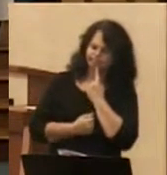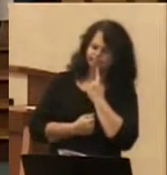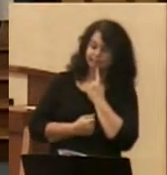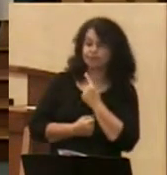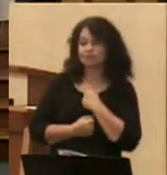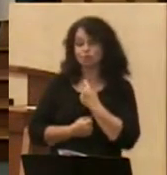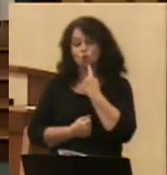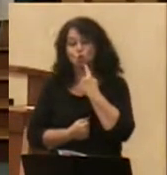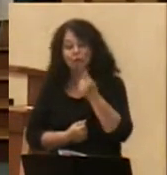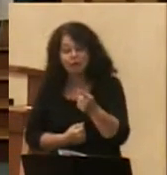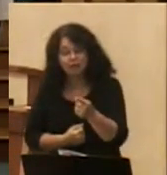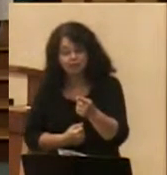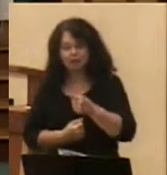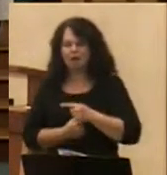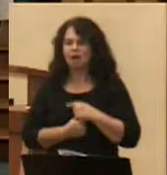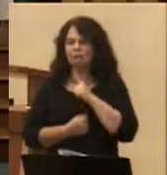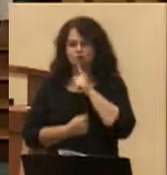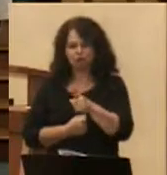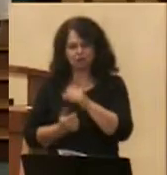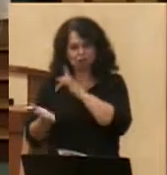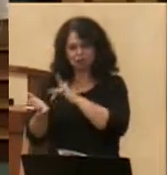.95 for one of these crosses.